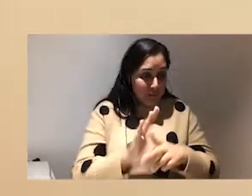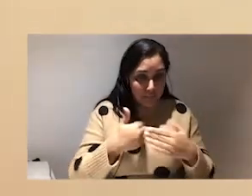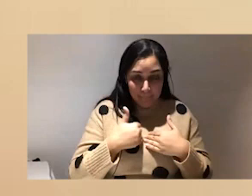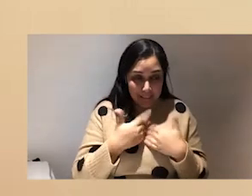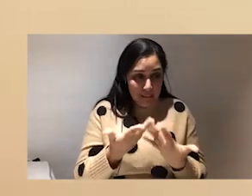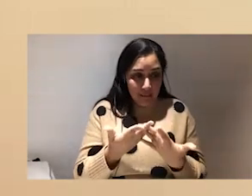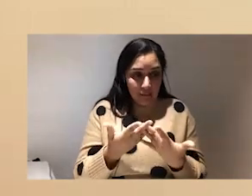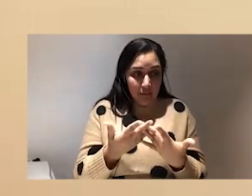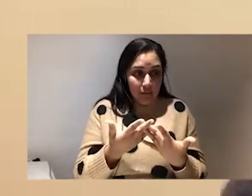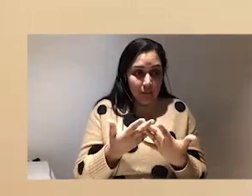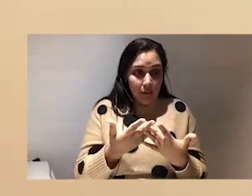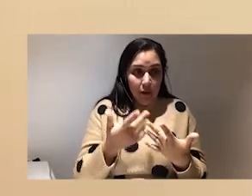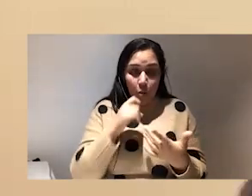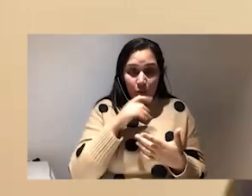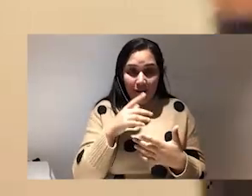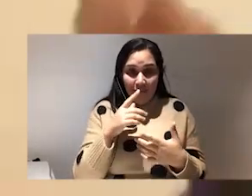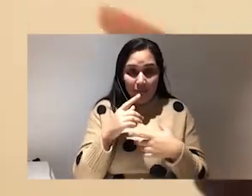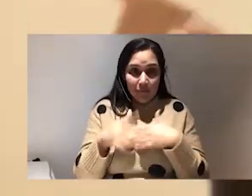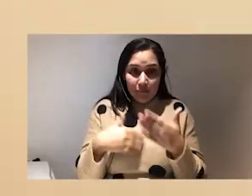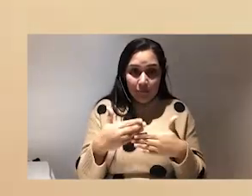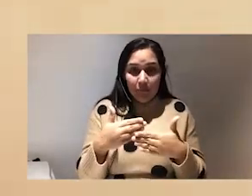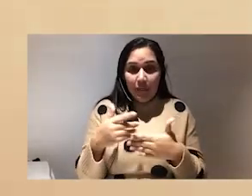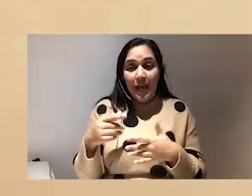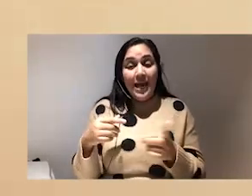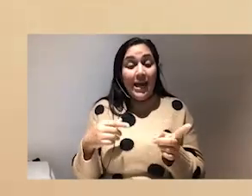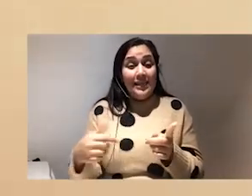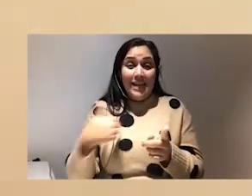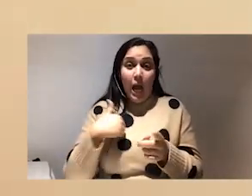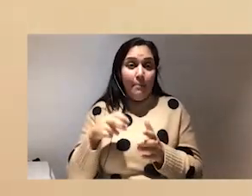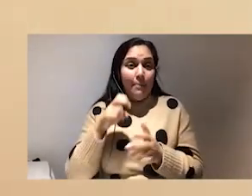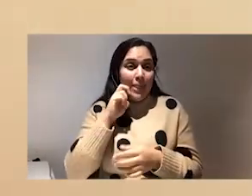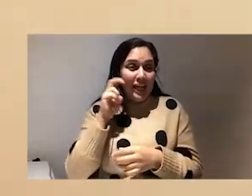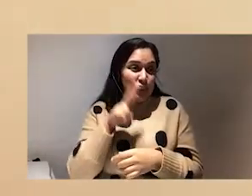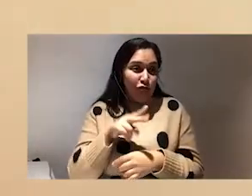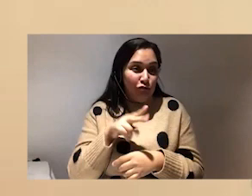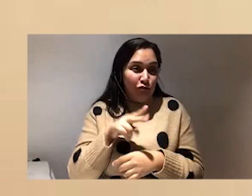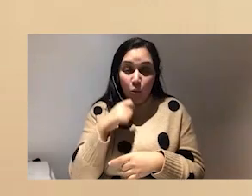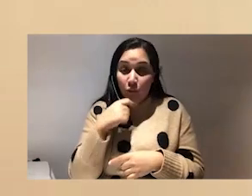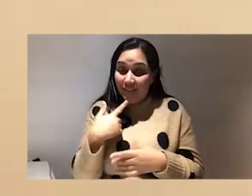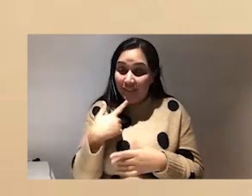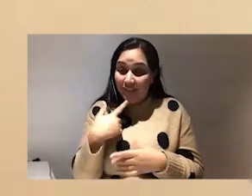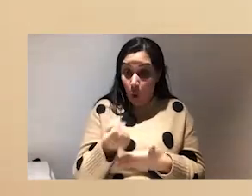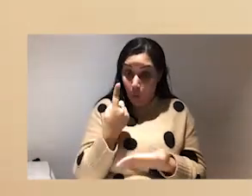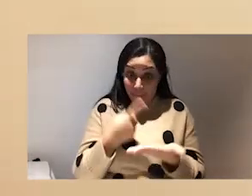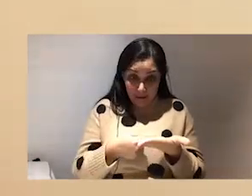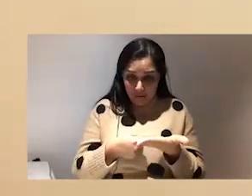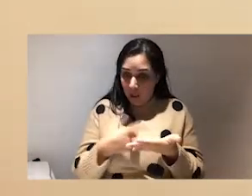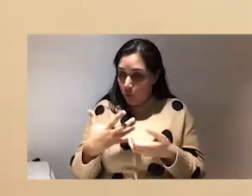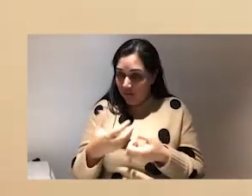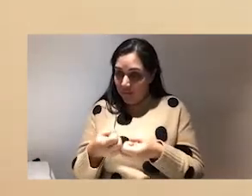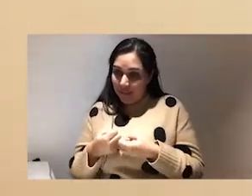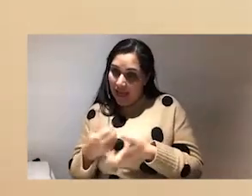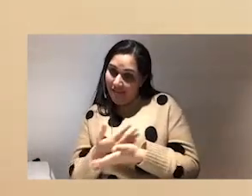if you give me a pound, I'm already saving 80p of that. I've only got 20p to spend. So Martha helping me with understanding fundraising